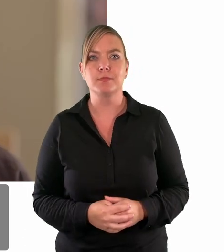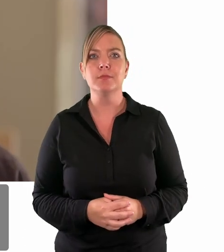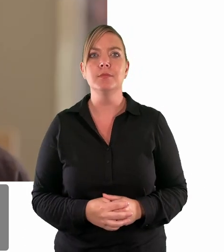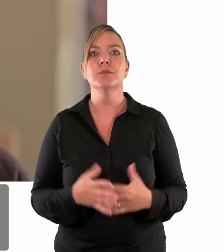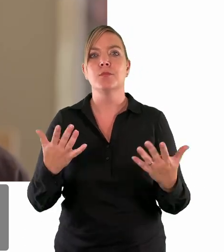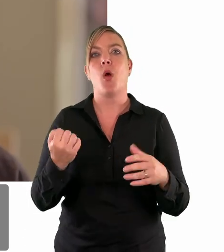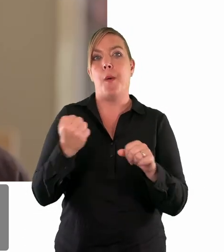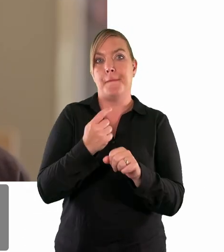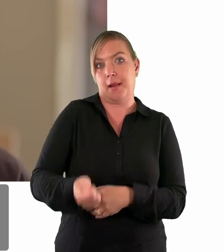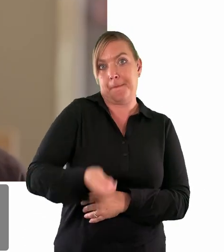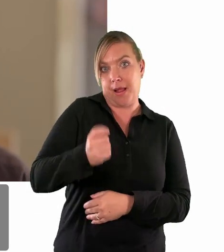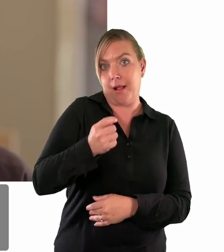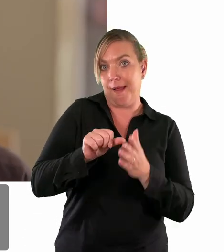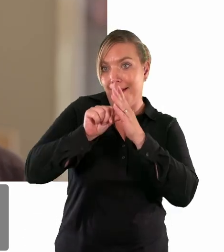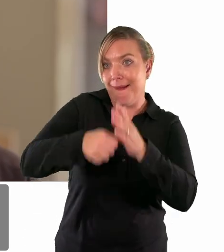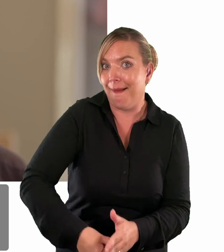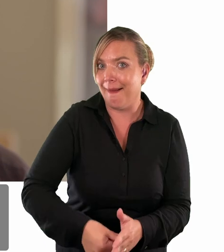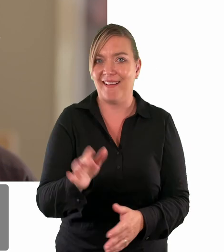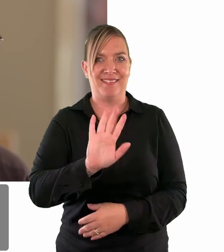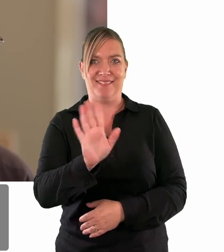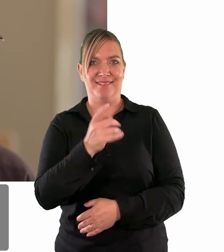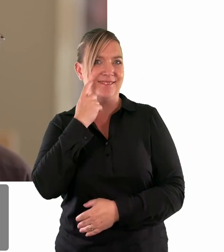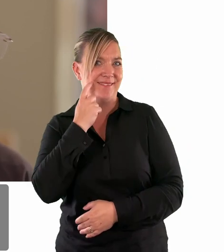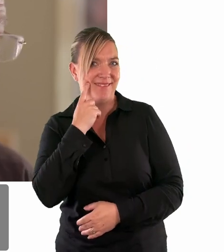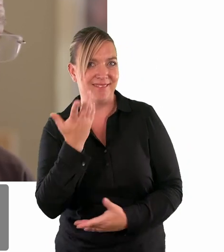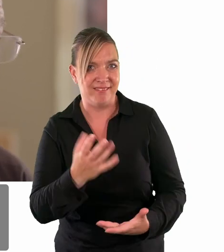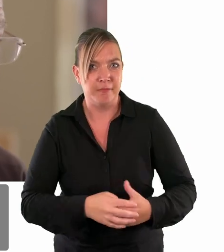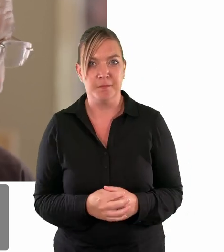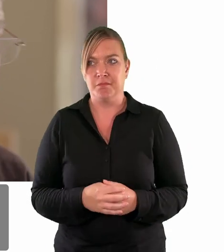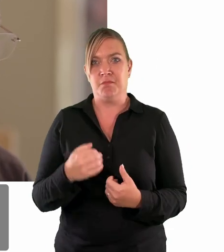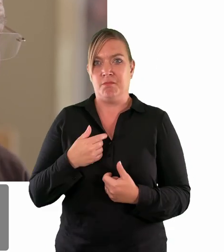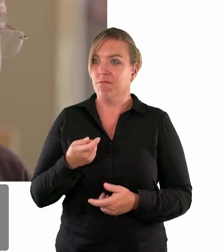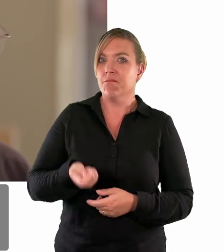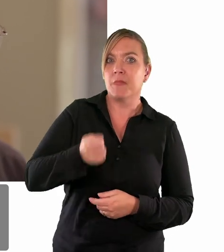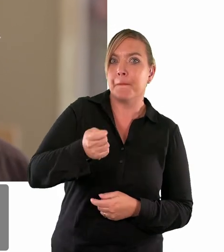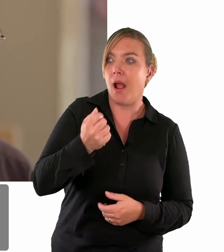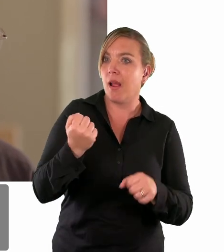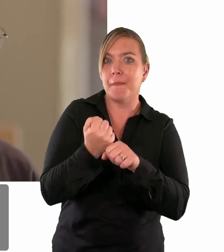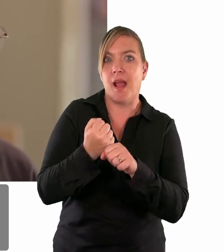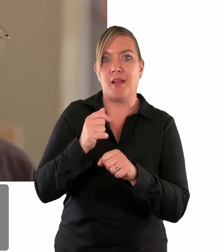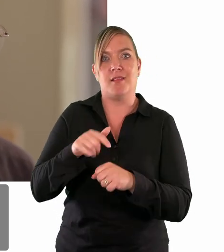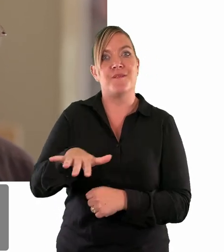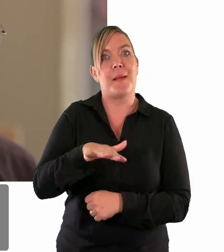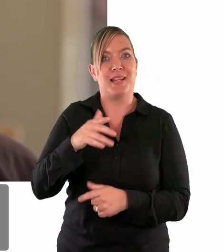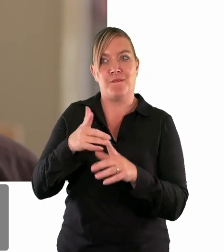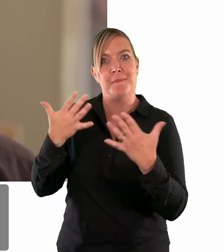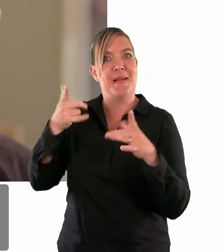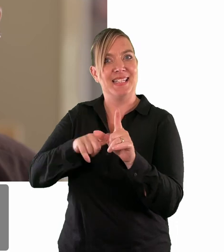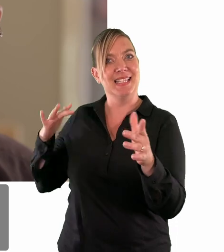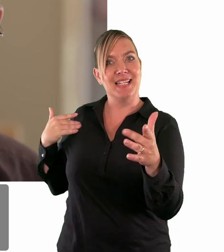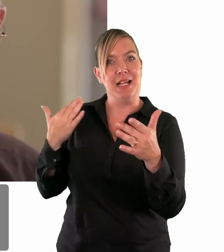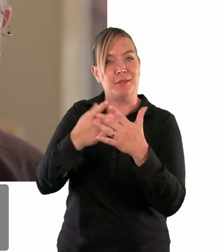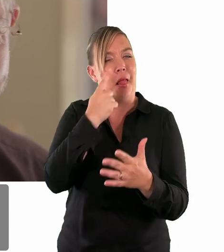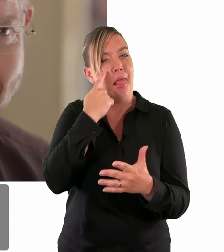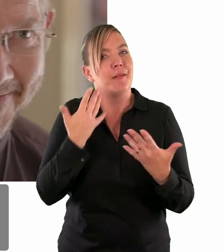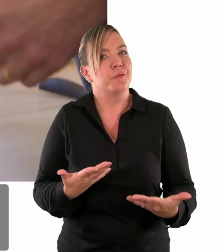making pancakes is not a difficult, not a difficult activity. I've been doing it with a family for very many years. Let's see how